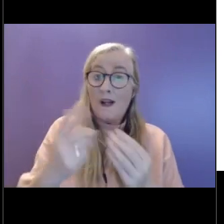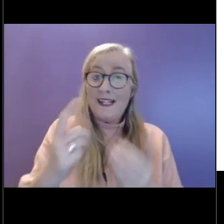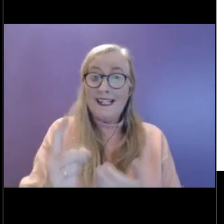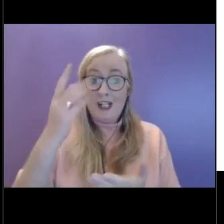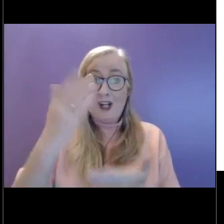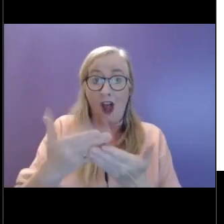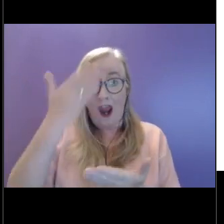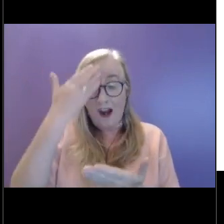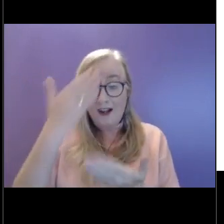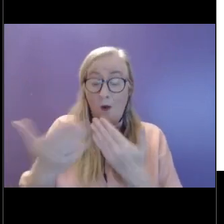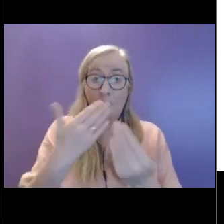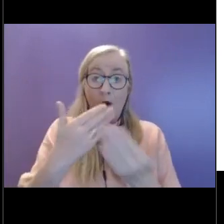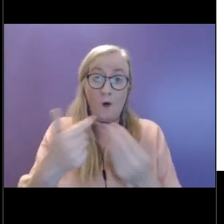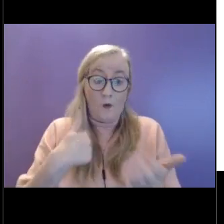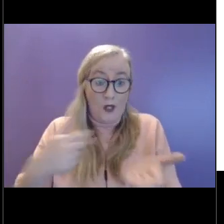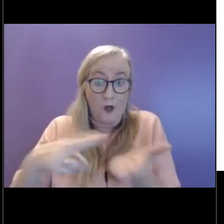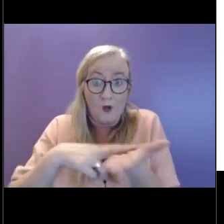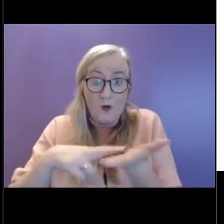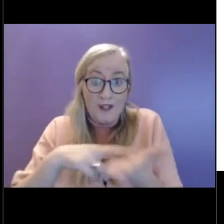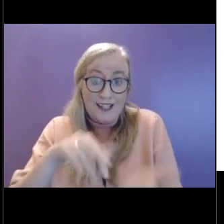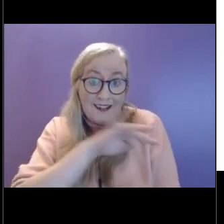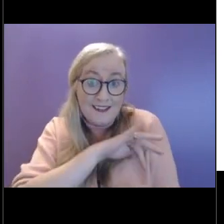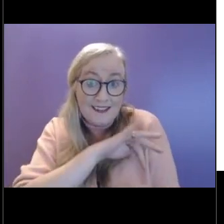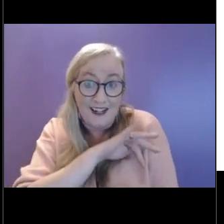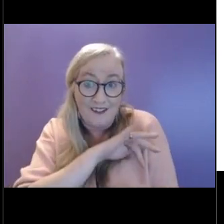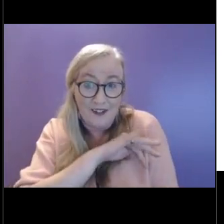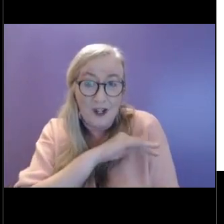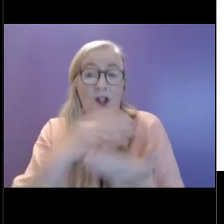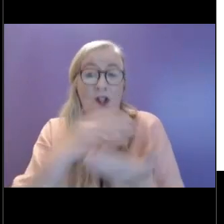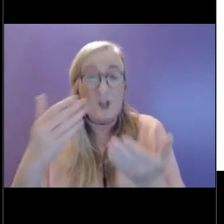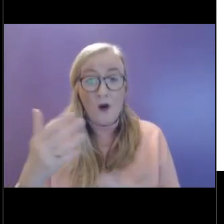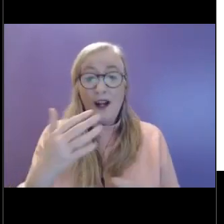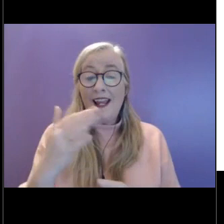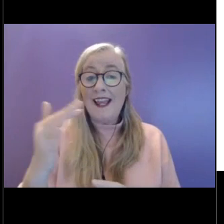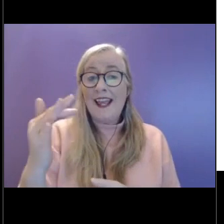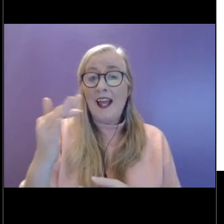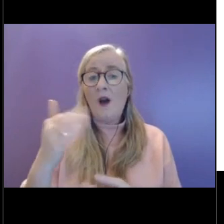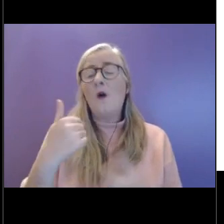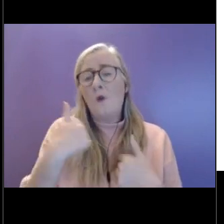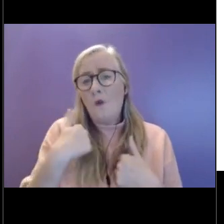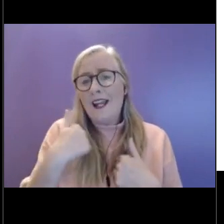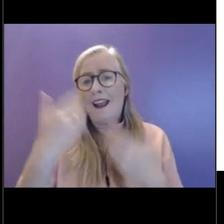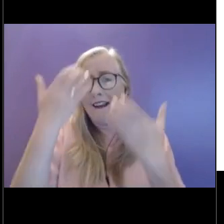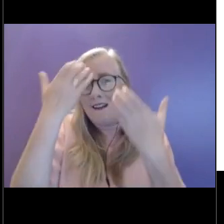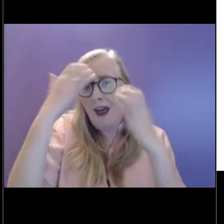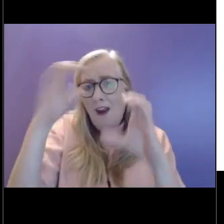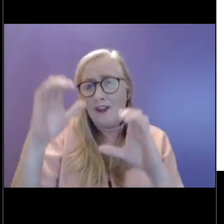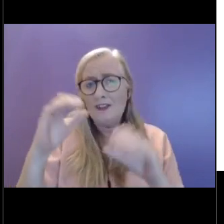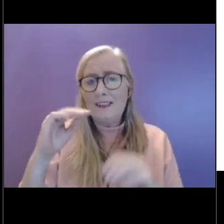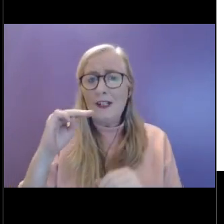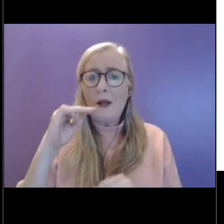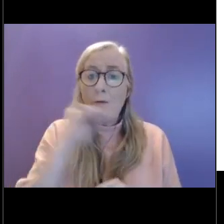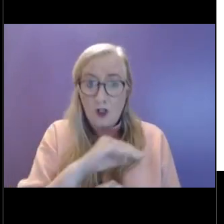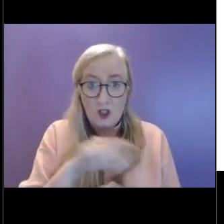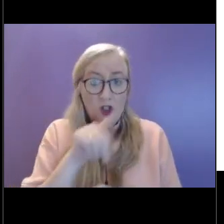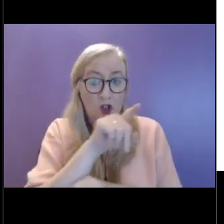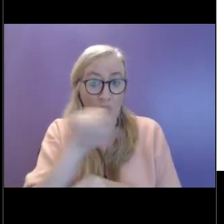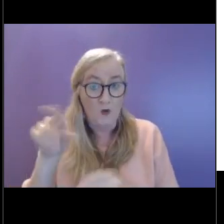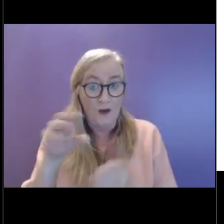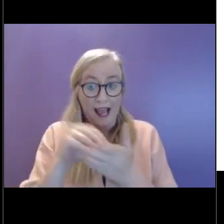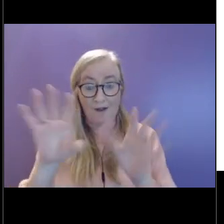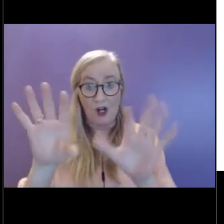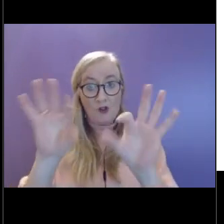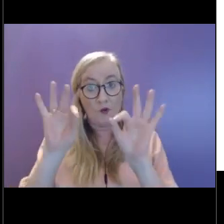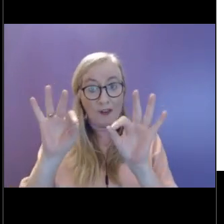lives. So what we say, I suppose, is we want to acknowledge the importance of you having made the choice to look after yourself,